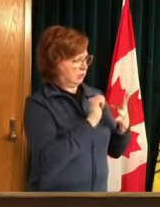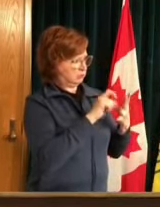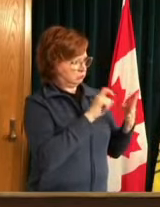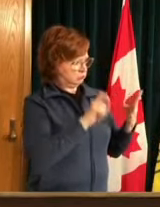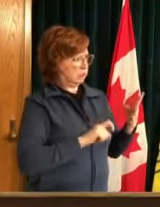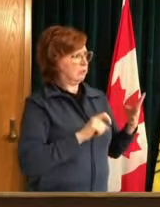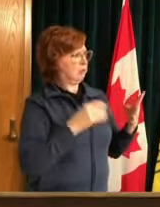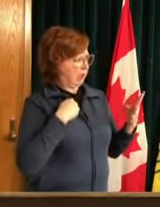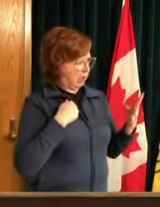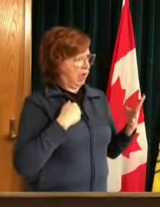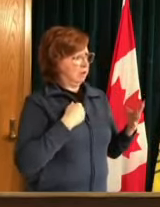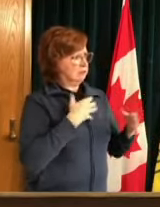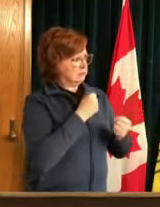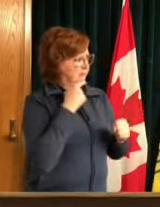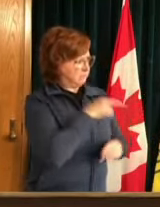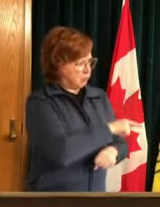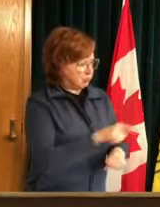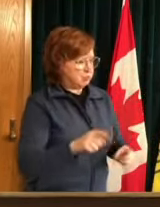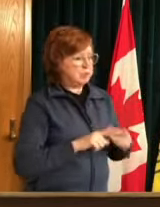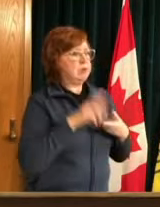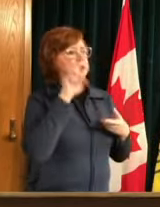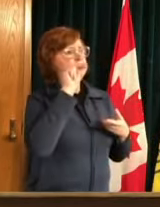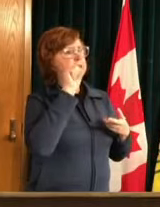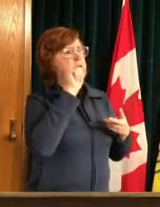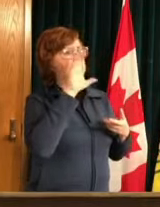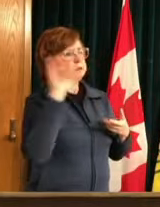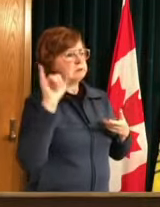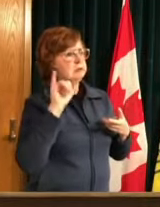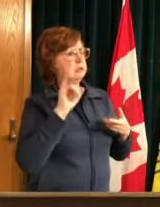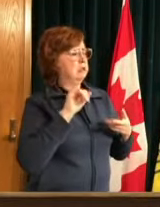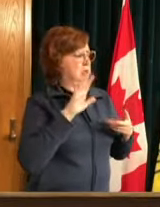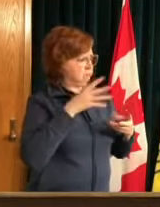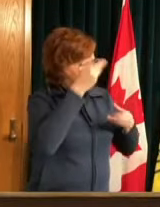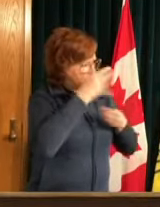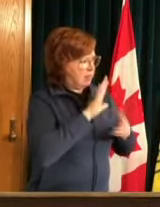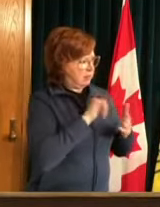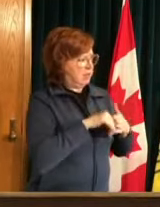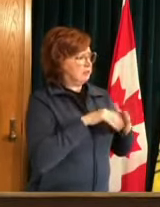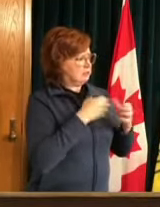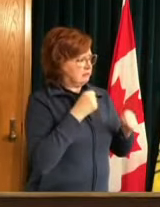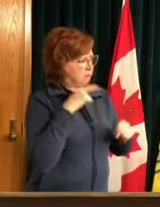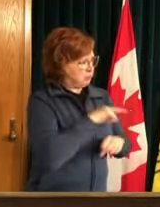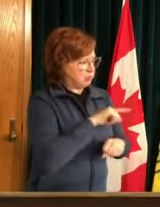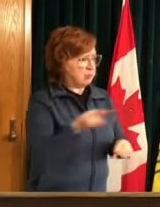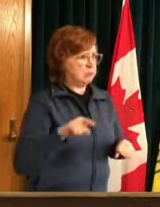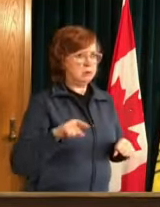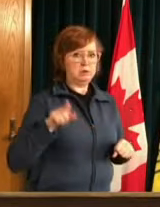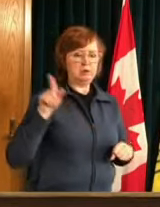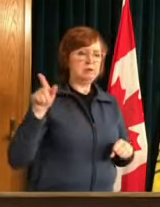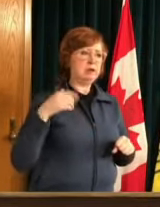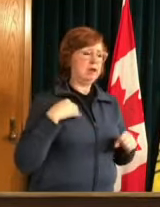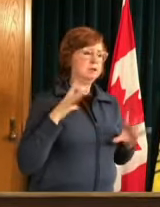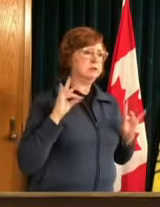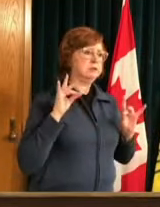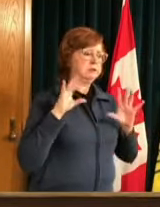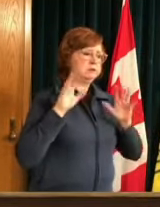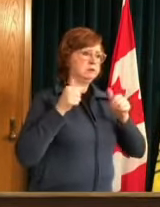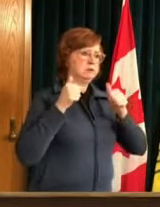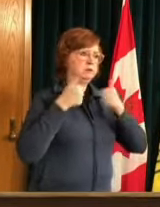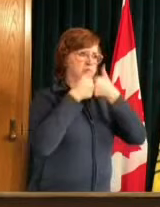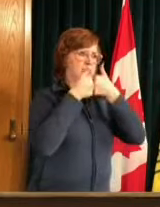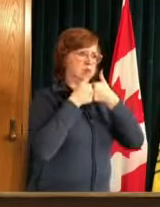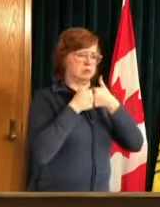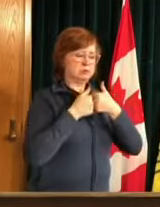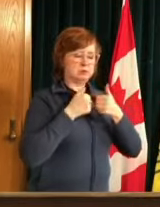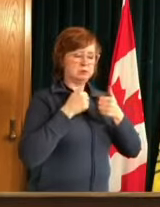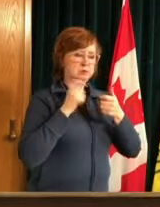nasi uh the nasi group uh uh really uh have have some challenges with the recommendations in particular that they have around astrazeneca and